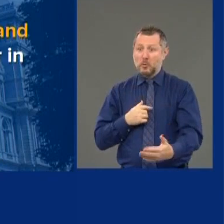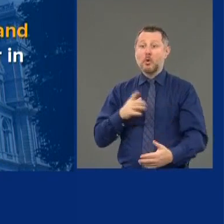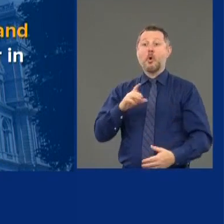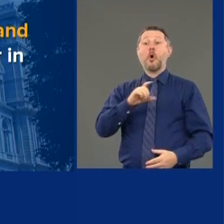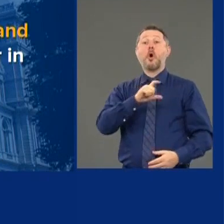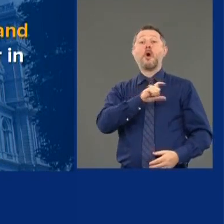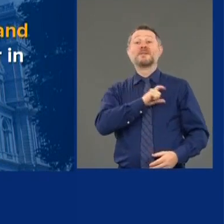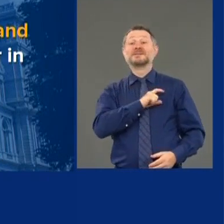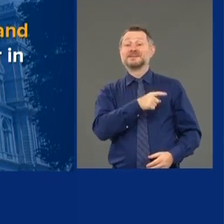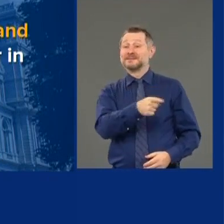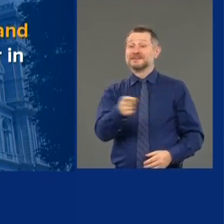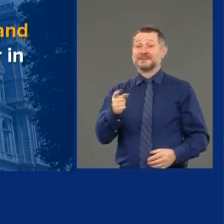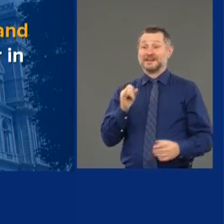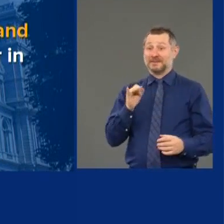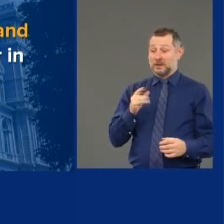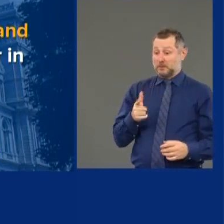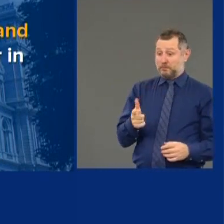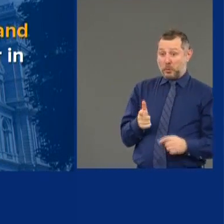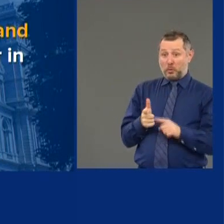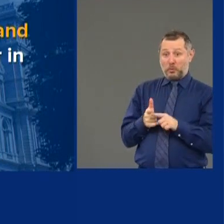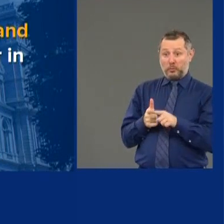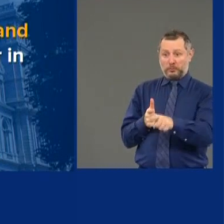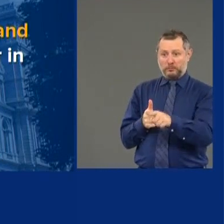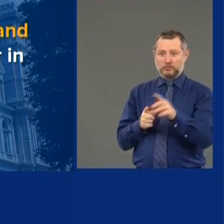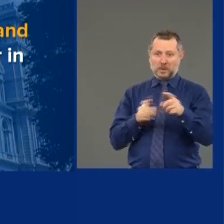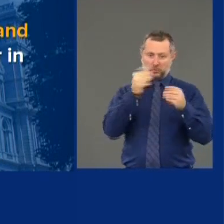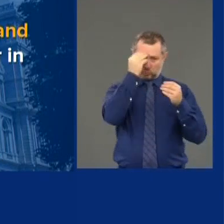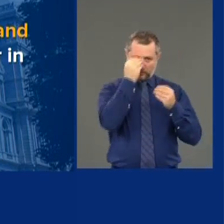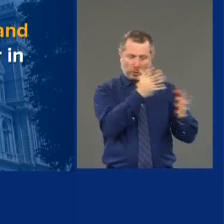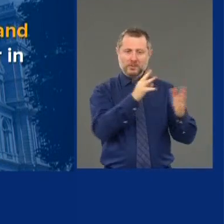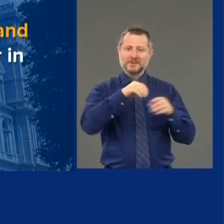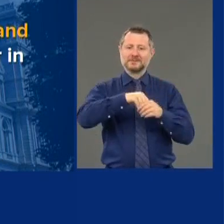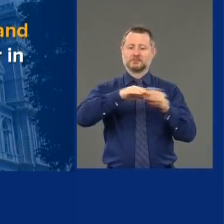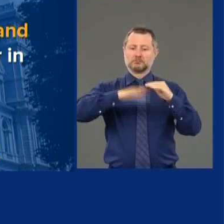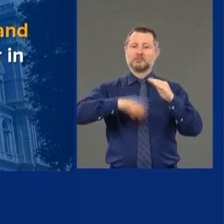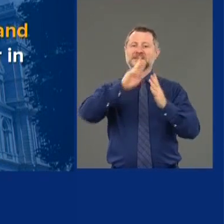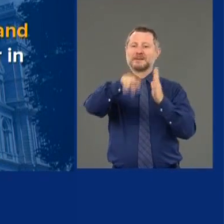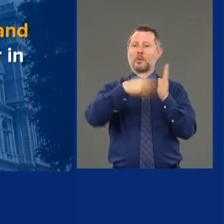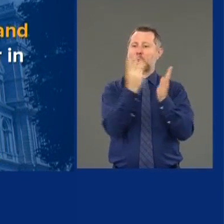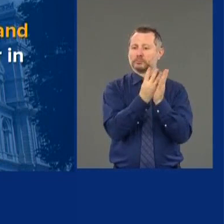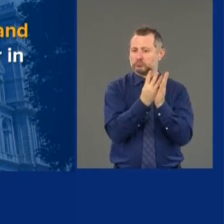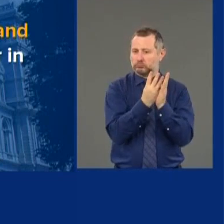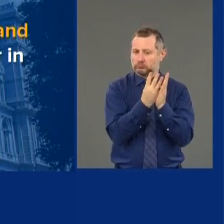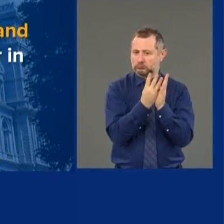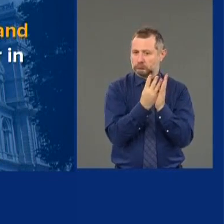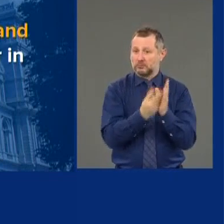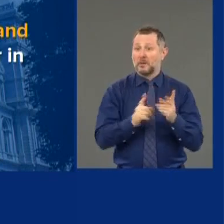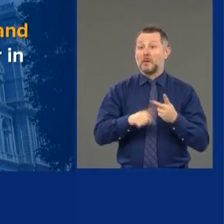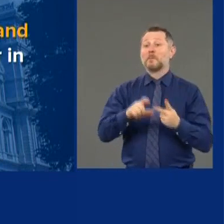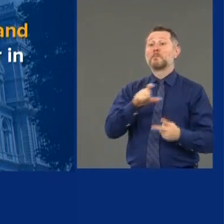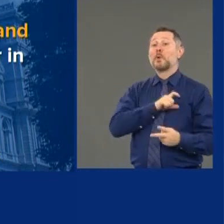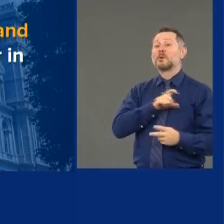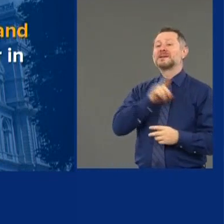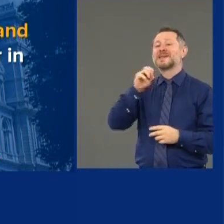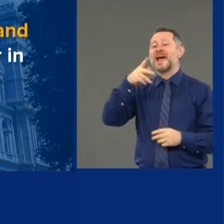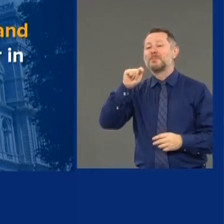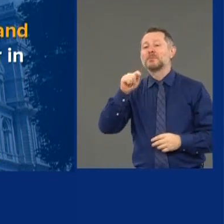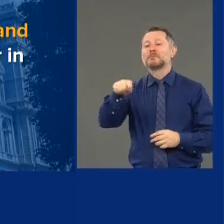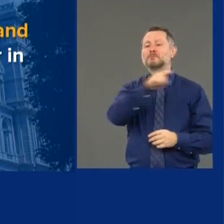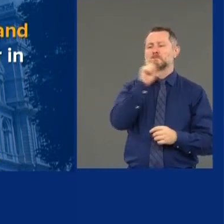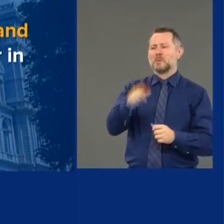a weapon discharge within six hours. Second, police departments and courts must track all the arrest data.